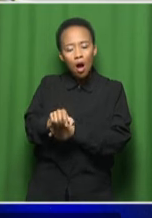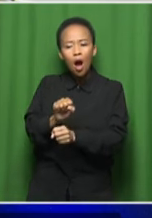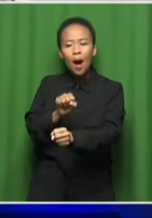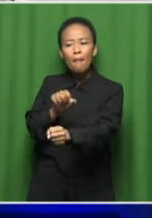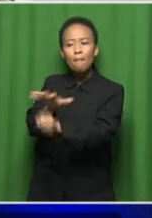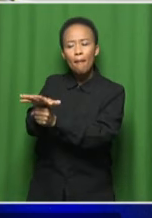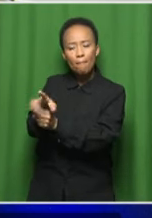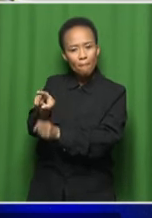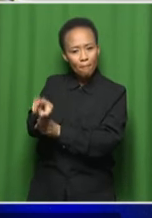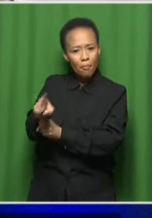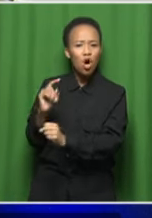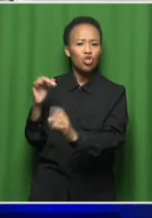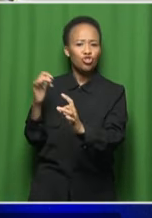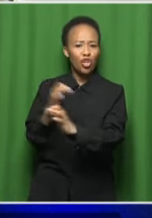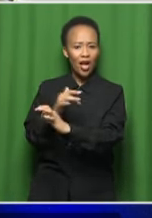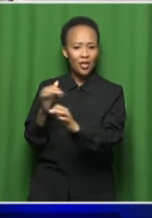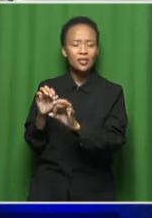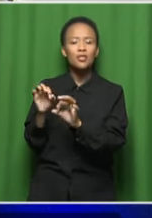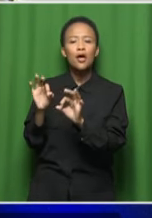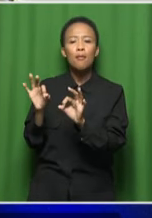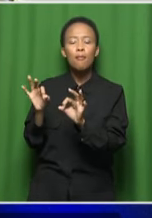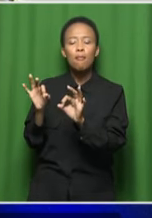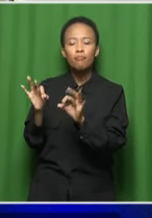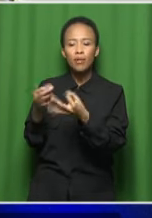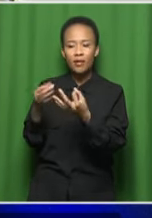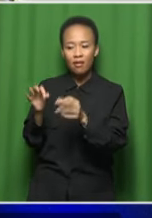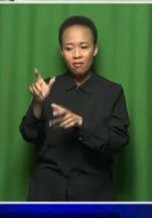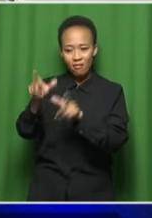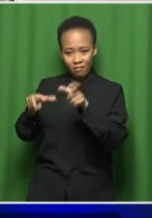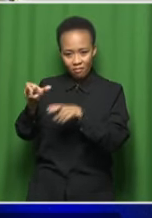jazz musicians and their performances?